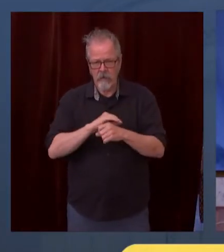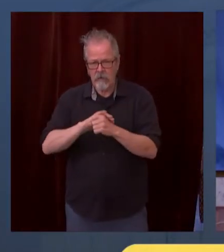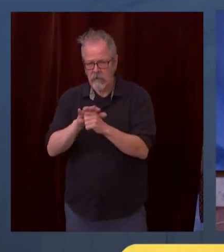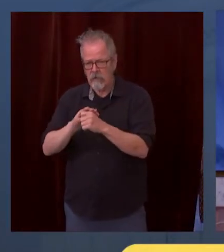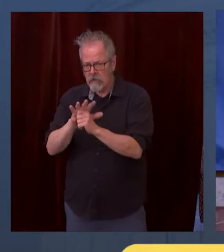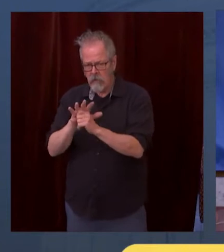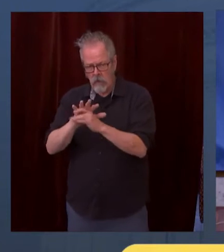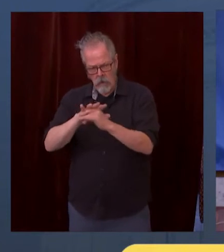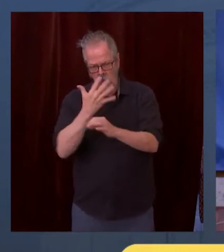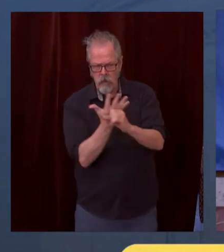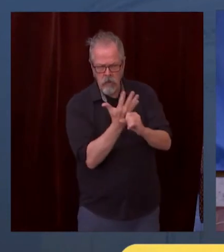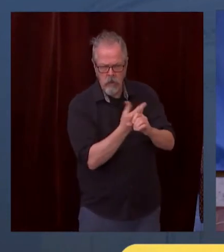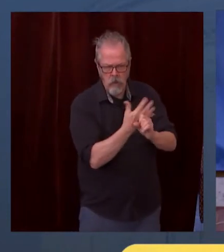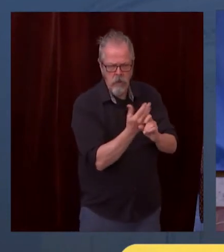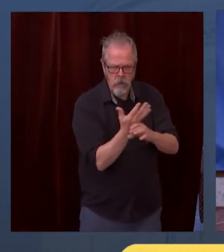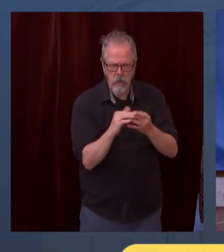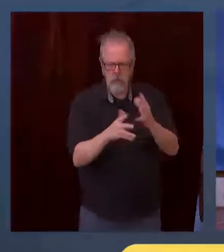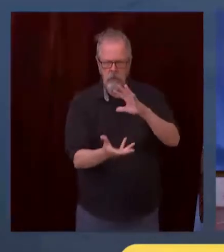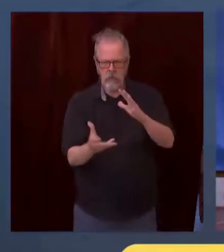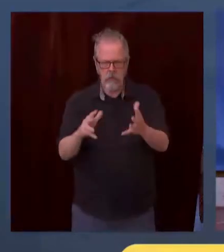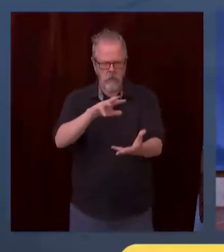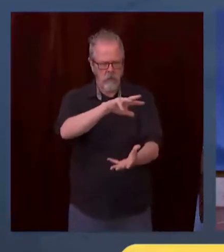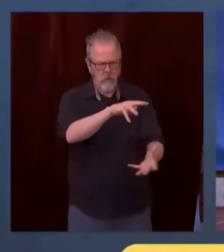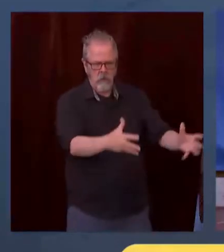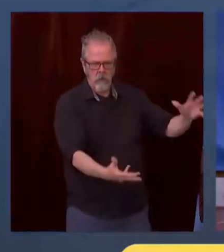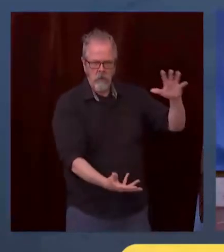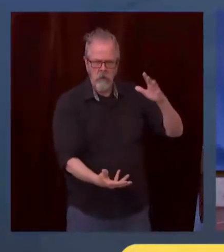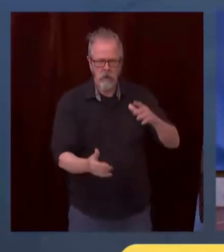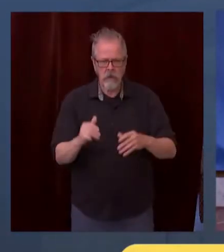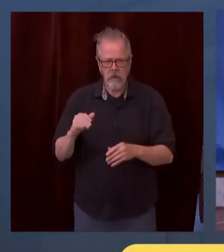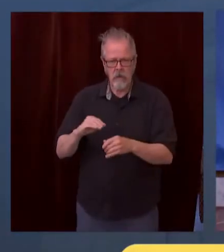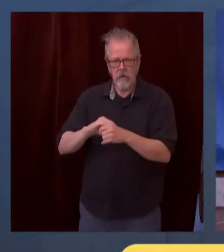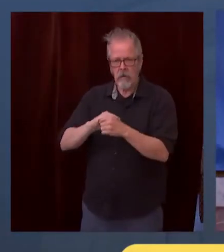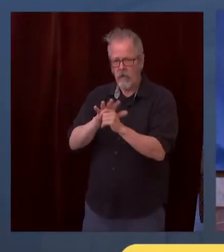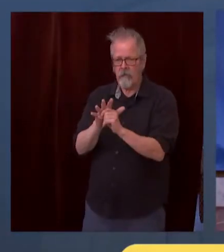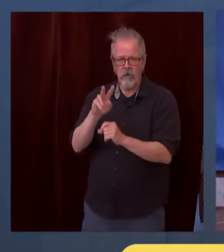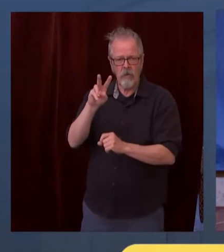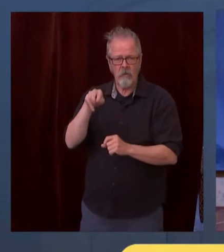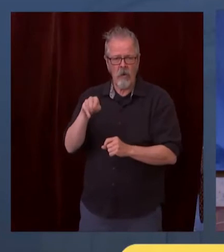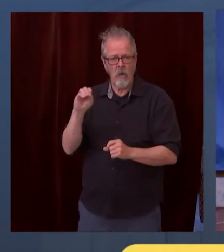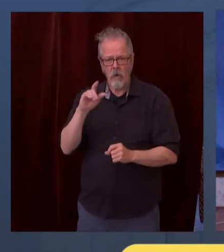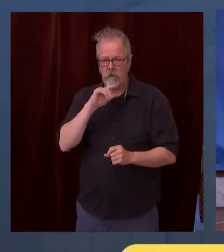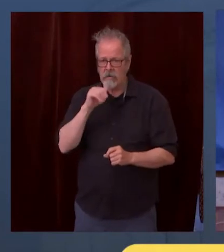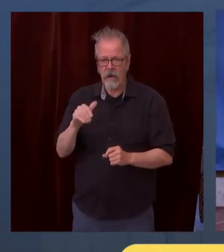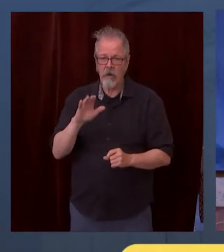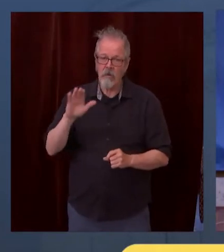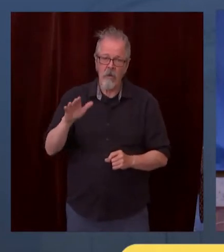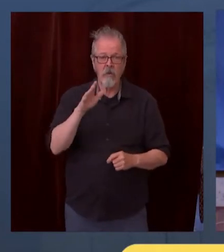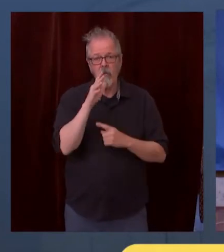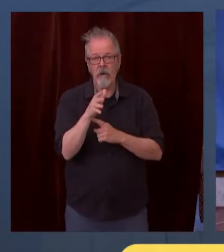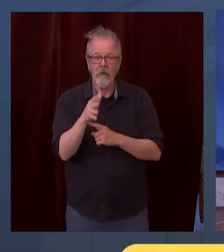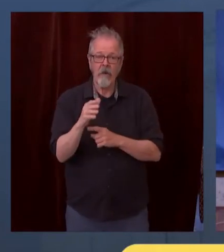think we could call COVID 2.0. This is not your grandmother's COVID. This is a new form of